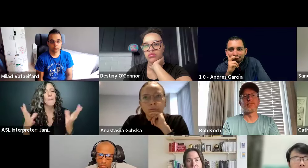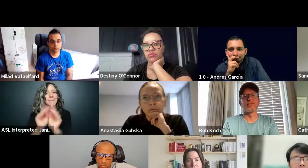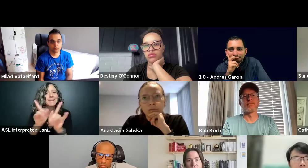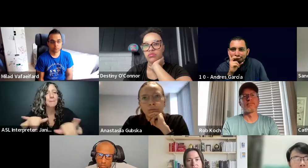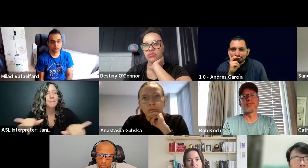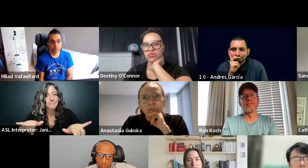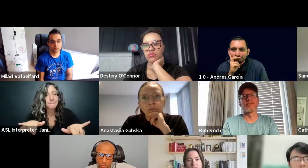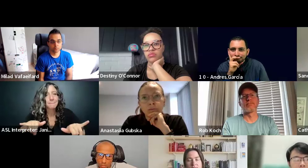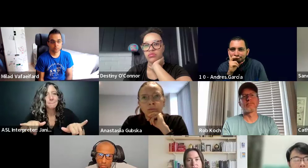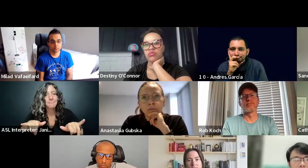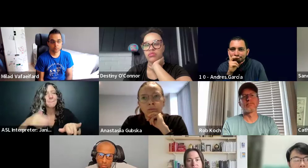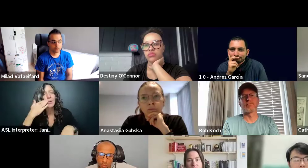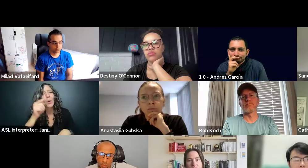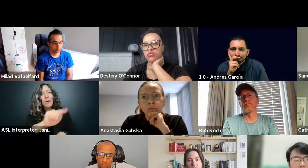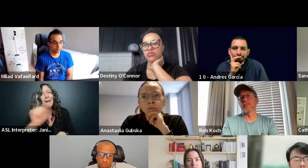different